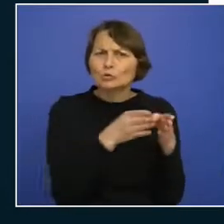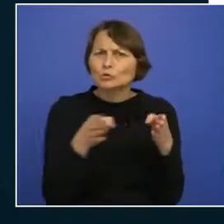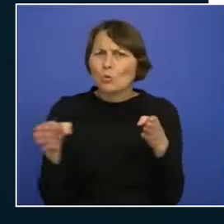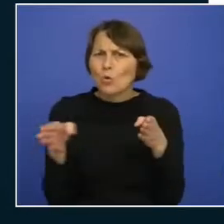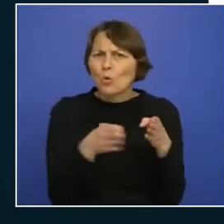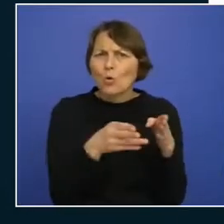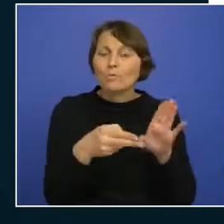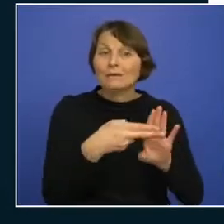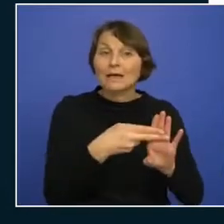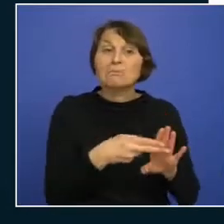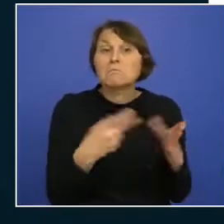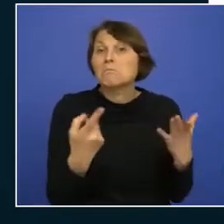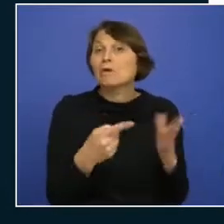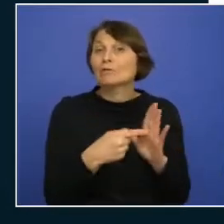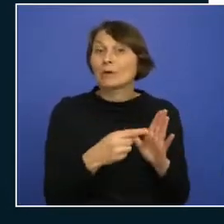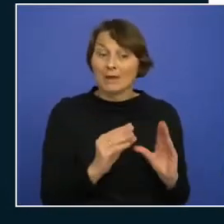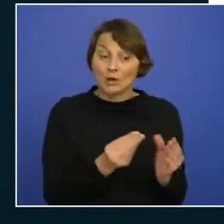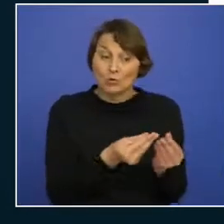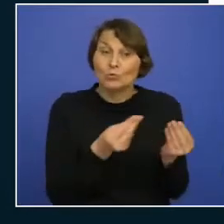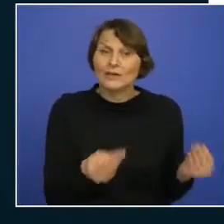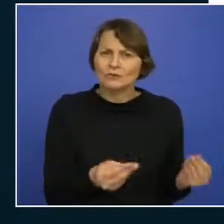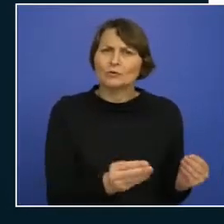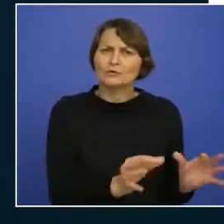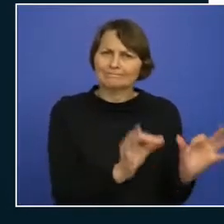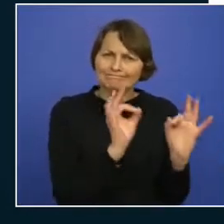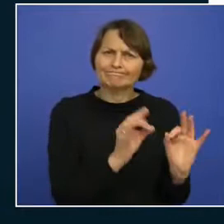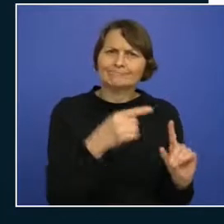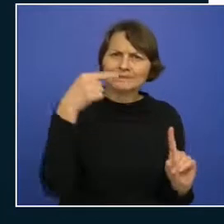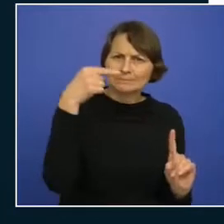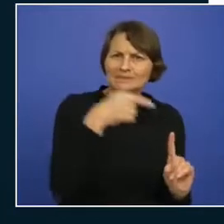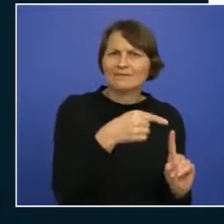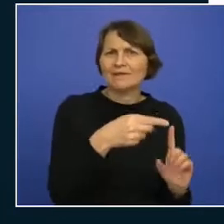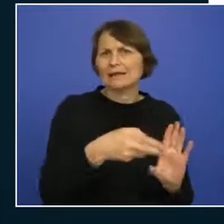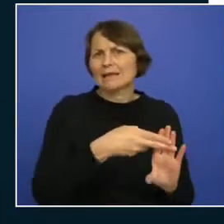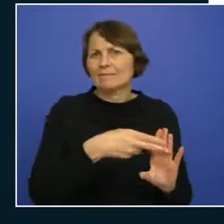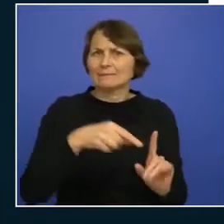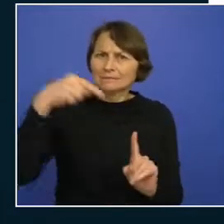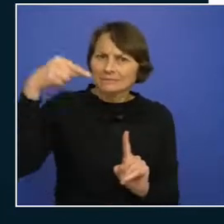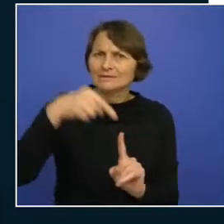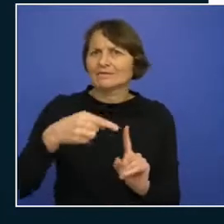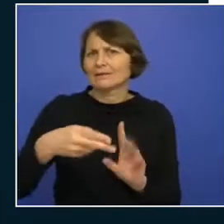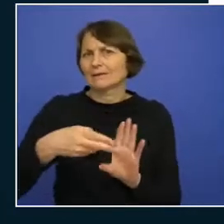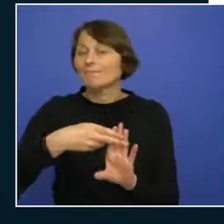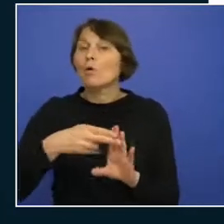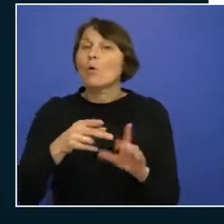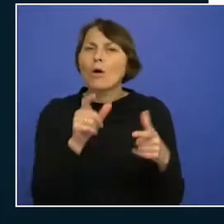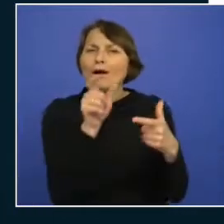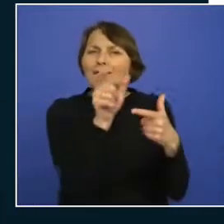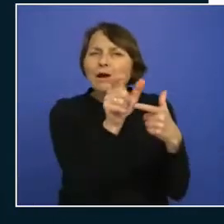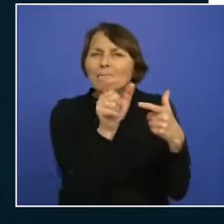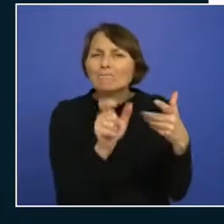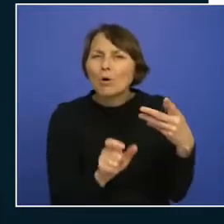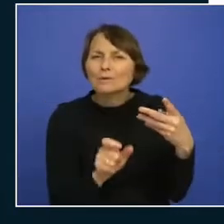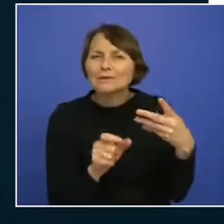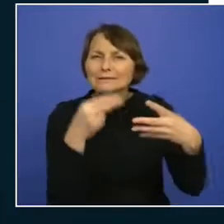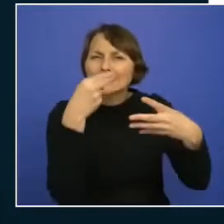be unique for example and we're going to look at naming convention components it's really important to have a good